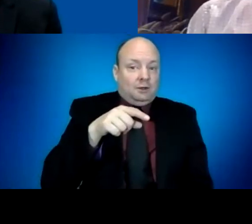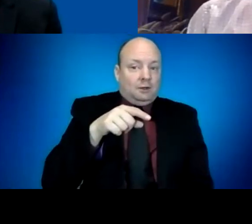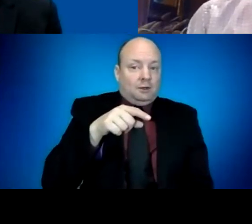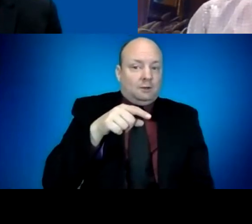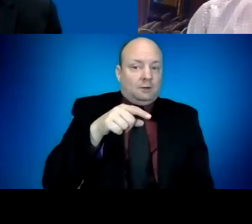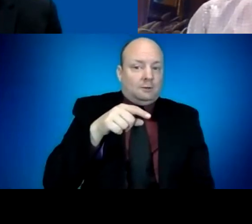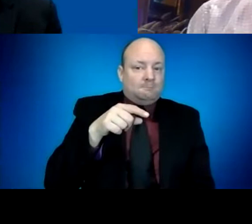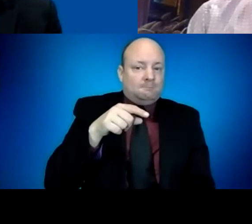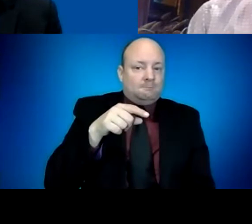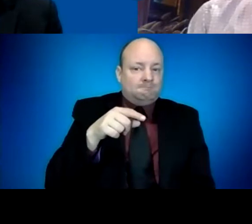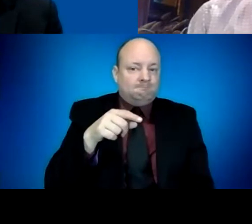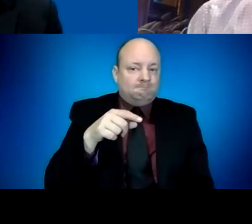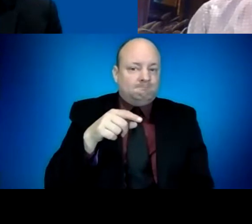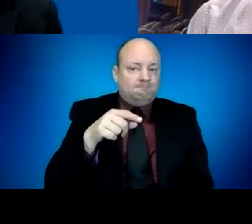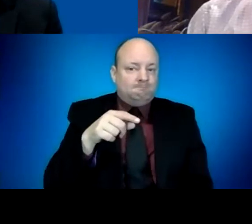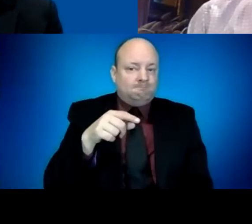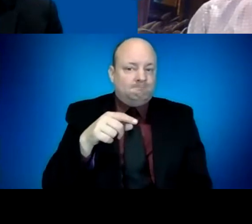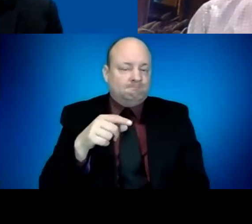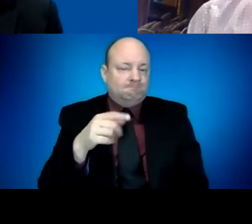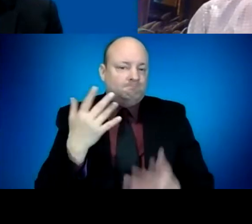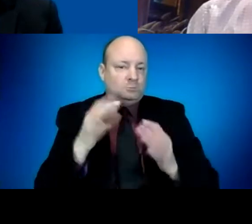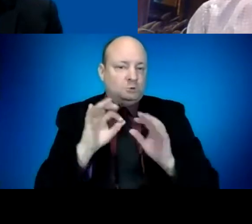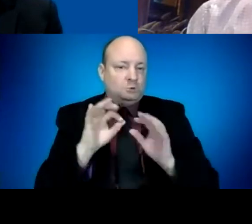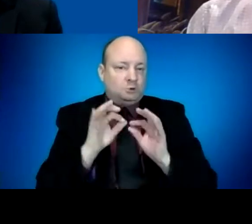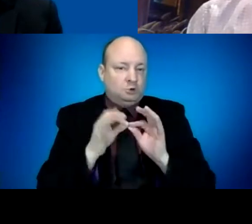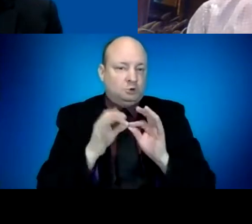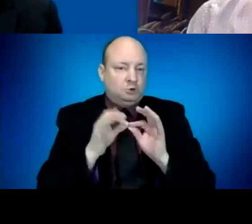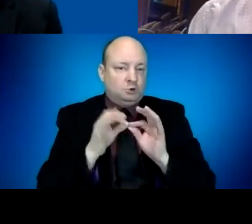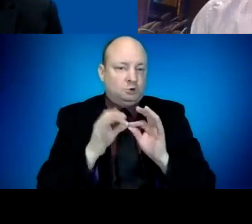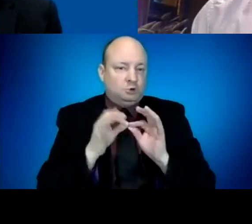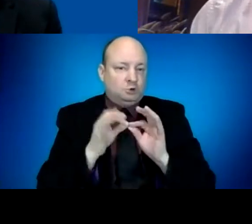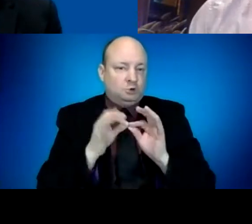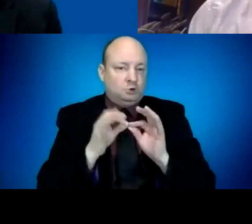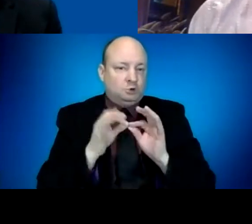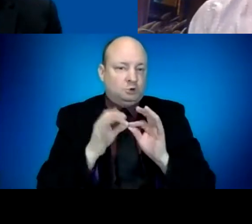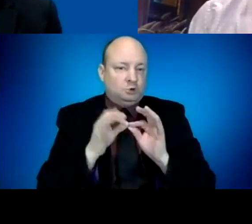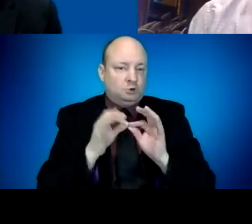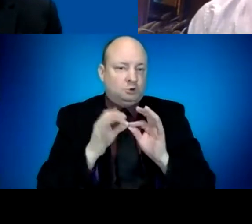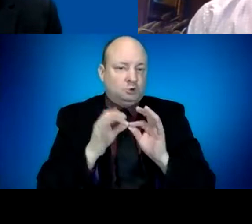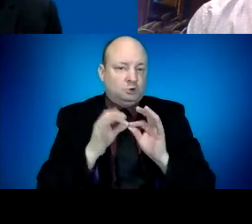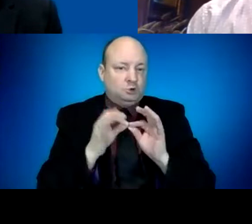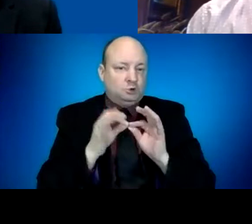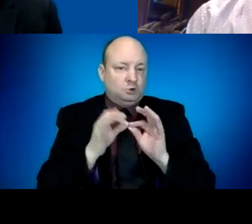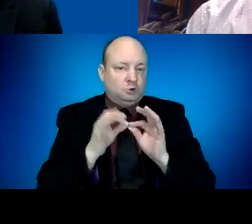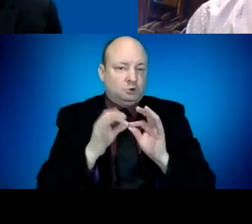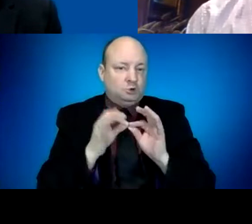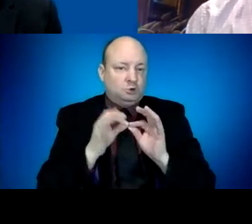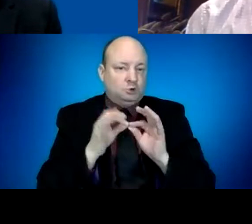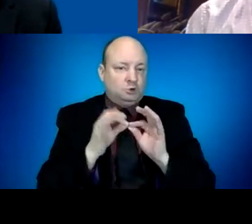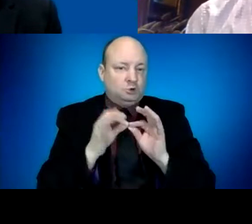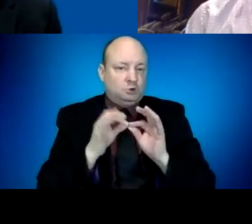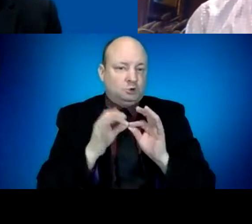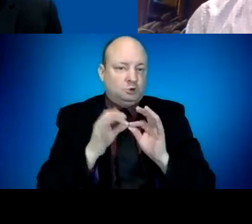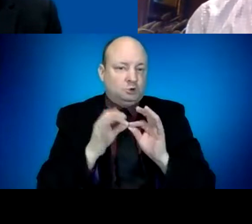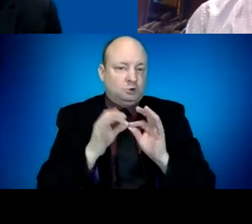larger gatherings being allowed to happen, particularly outdoors, likely still use of masks in some indoor crowded public